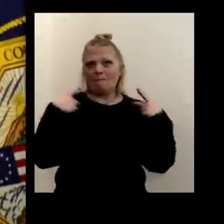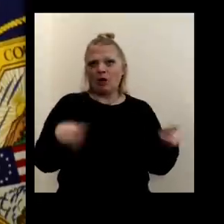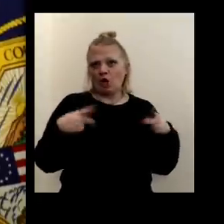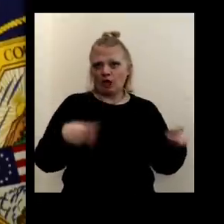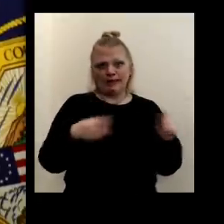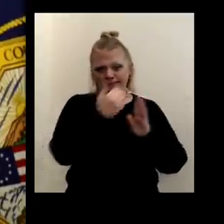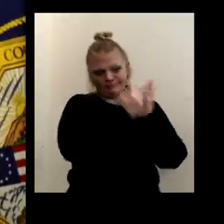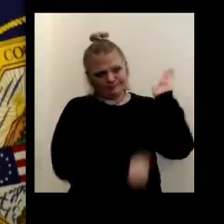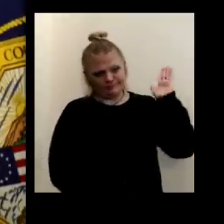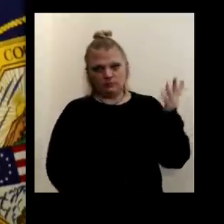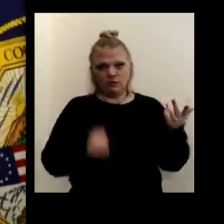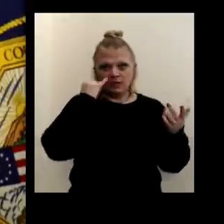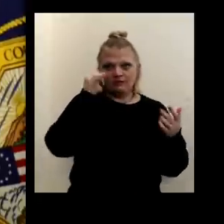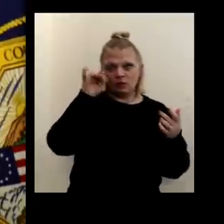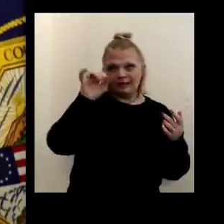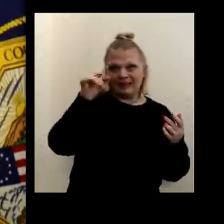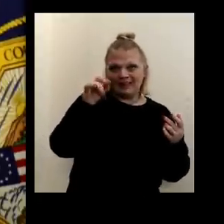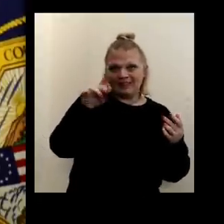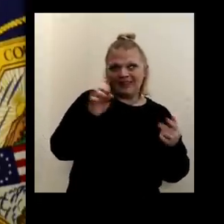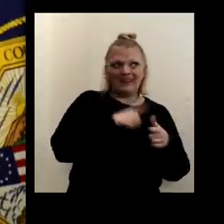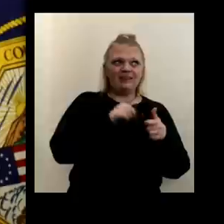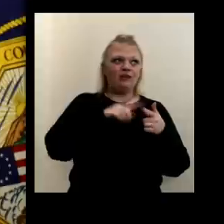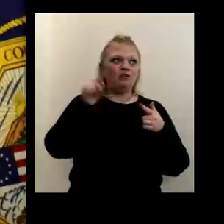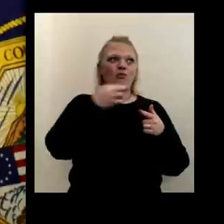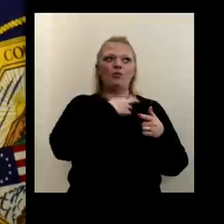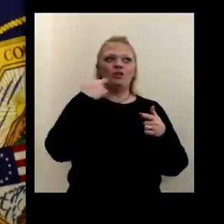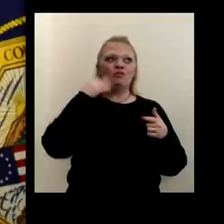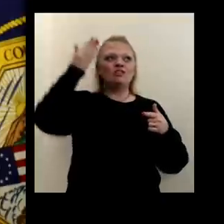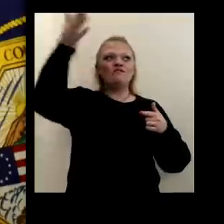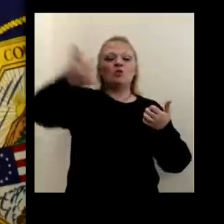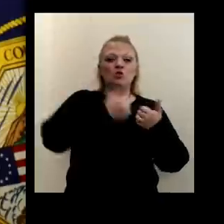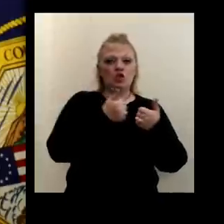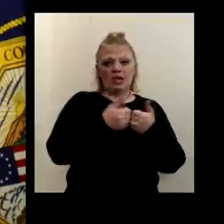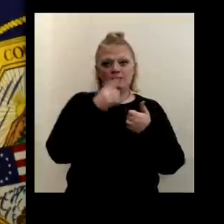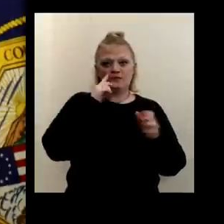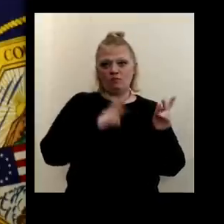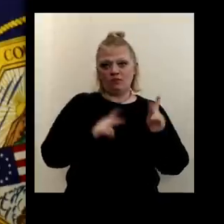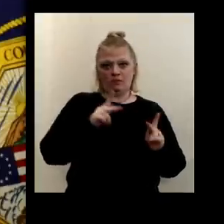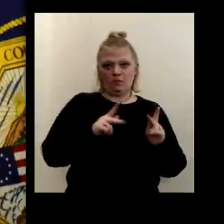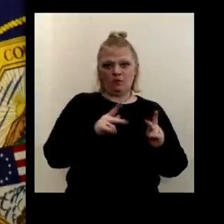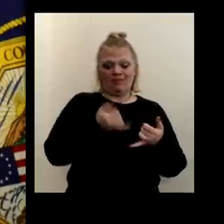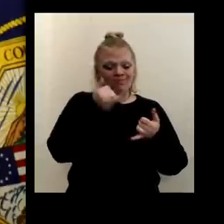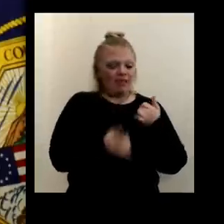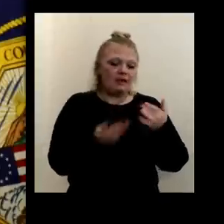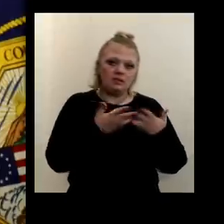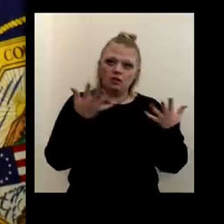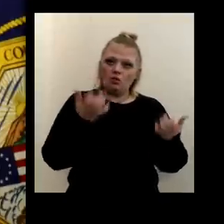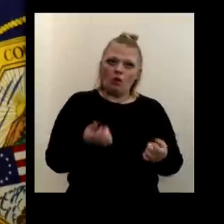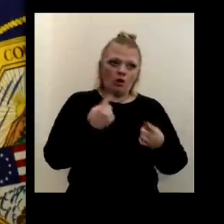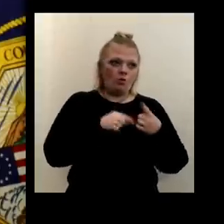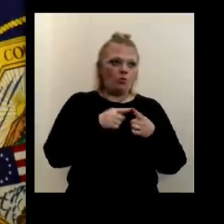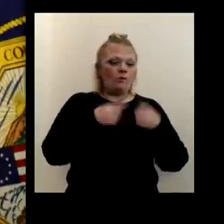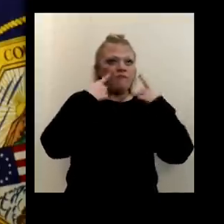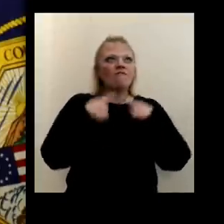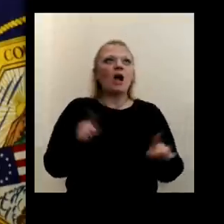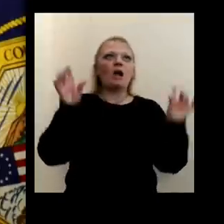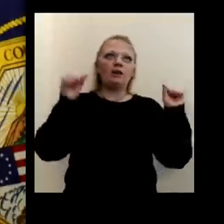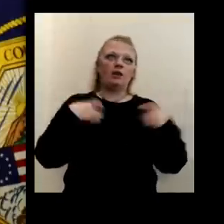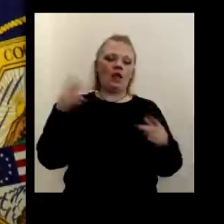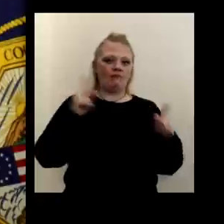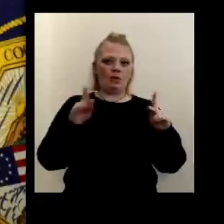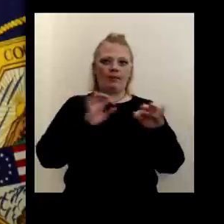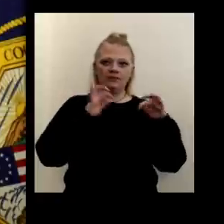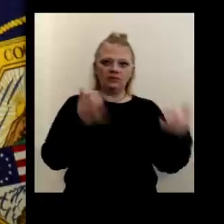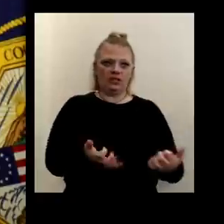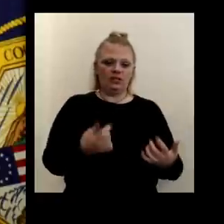you tailgate, uh, you're only putting at risk future games for people to be at. And the last thing we want when we finally get fans in the stadium and if they can do it safely